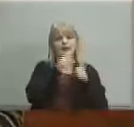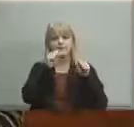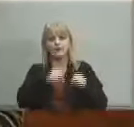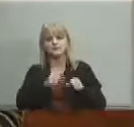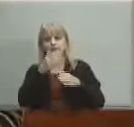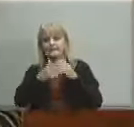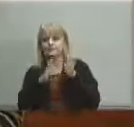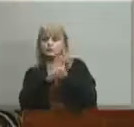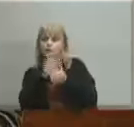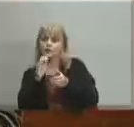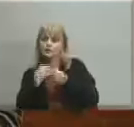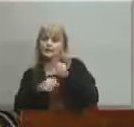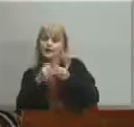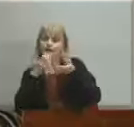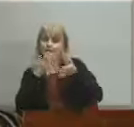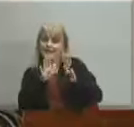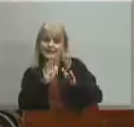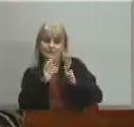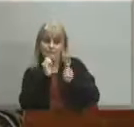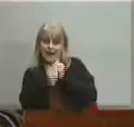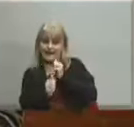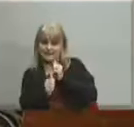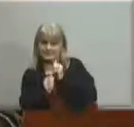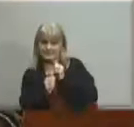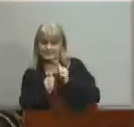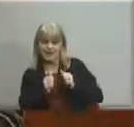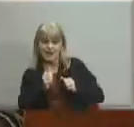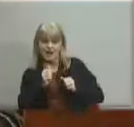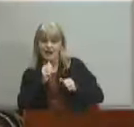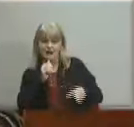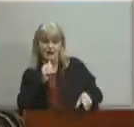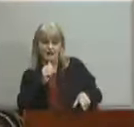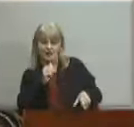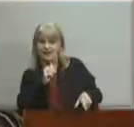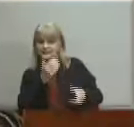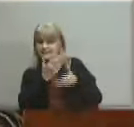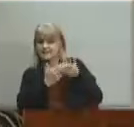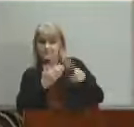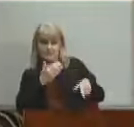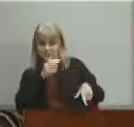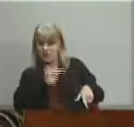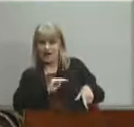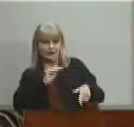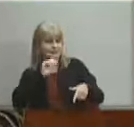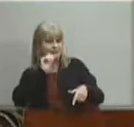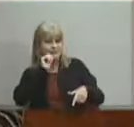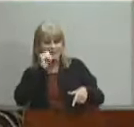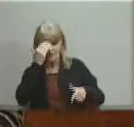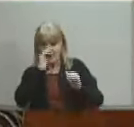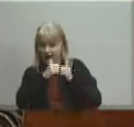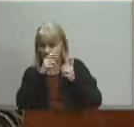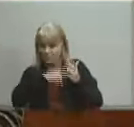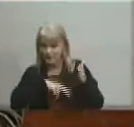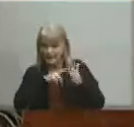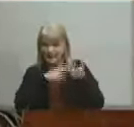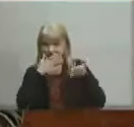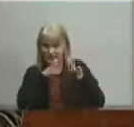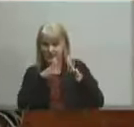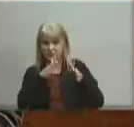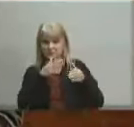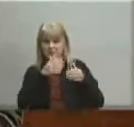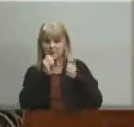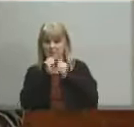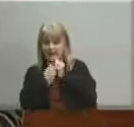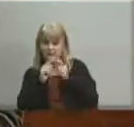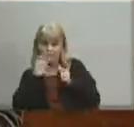by passing a child who cannot read at least to their level in the fourth grade you are saying that i know there is a